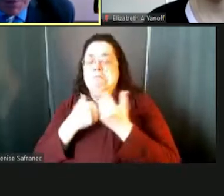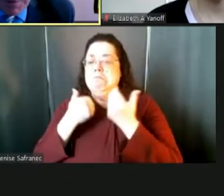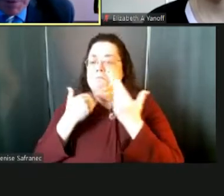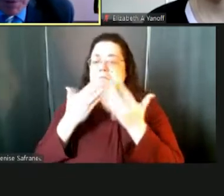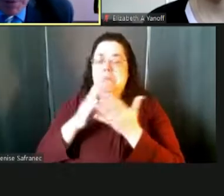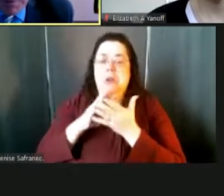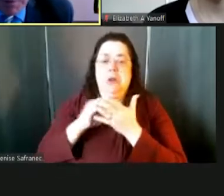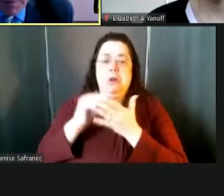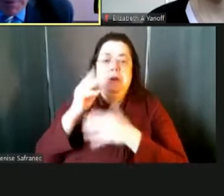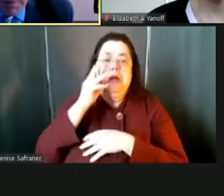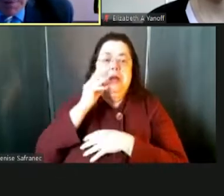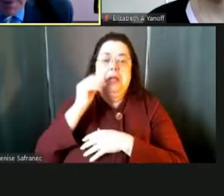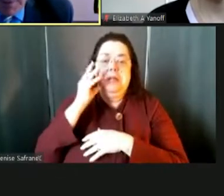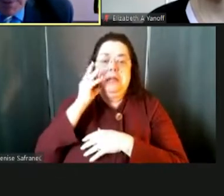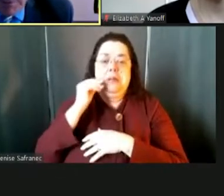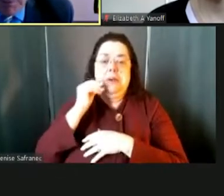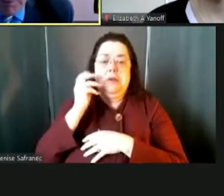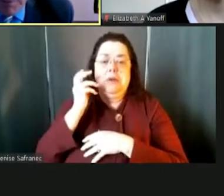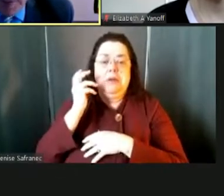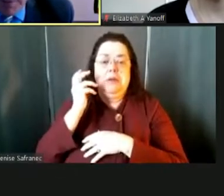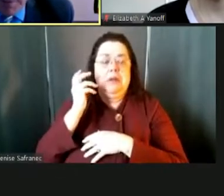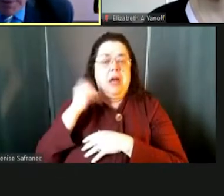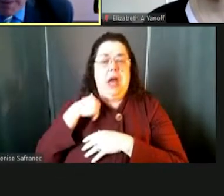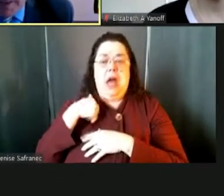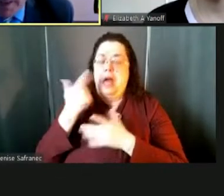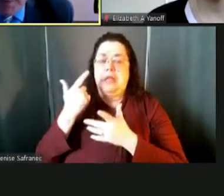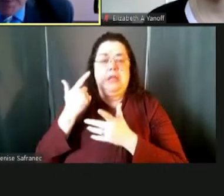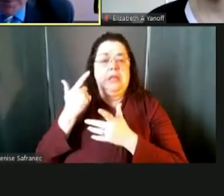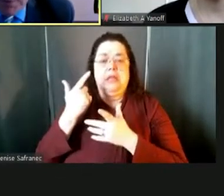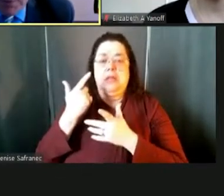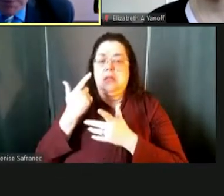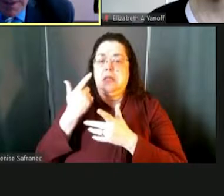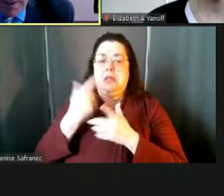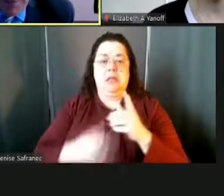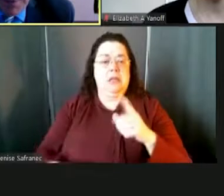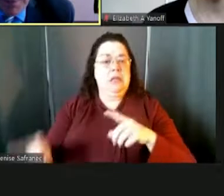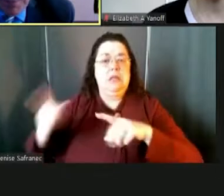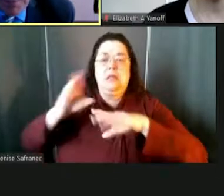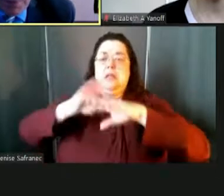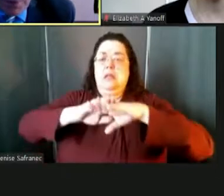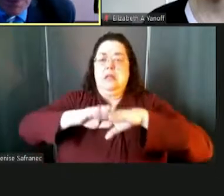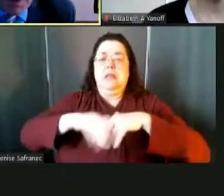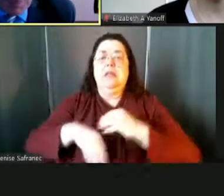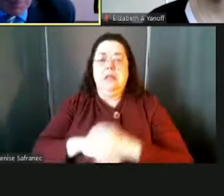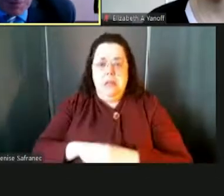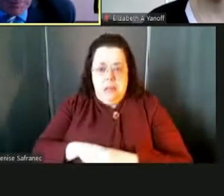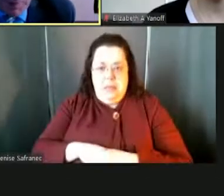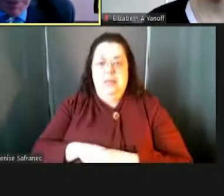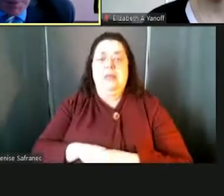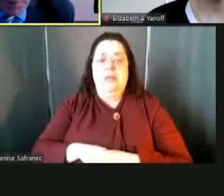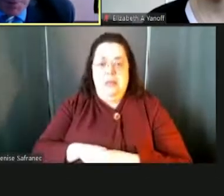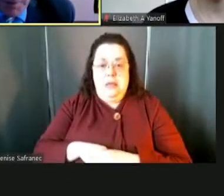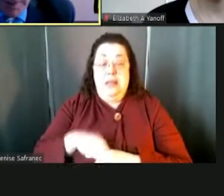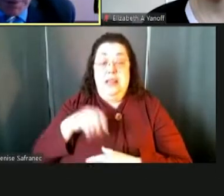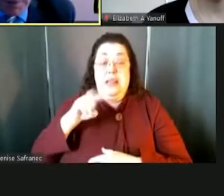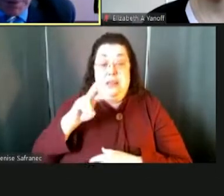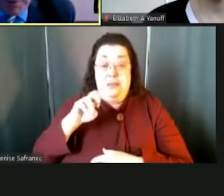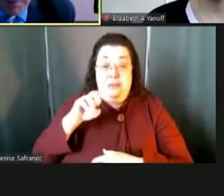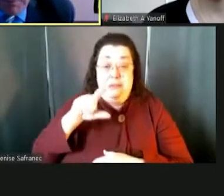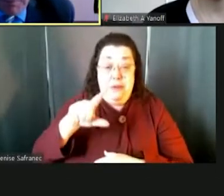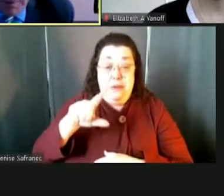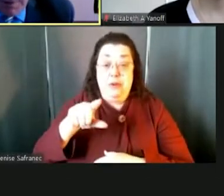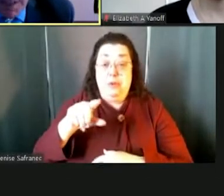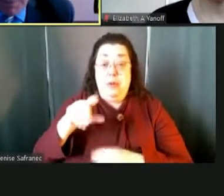learning experiences of the kids has increased dramatically as has these virtual formats, such as we're on